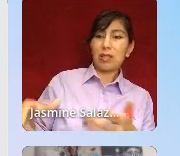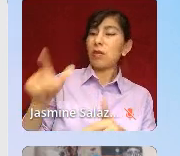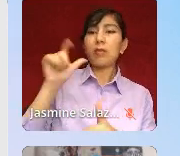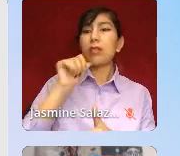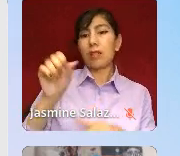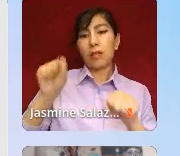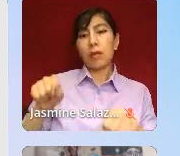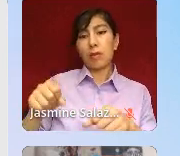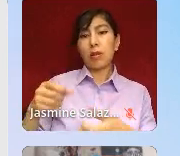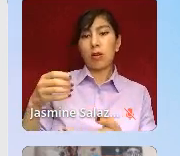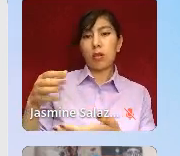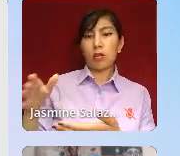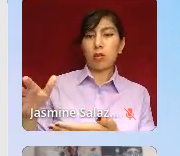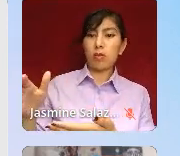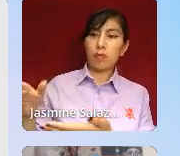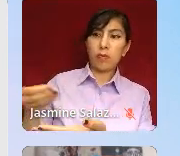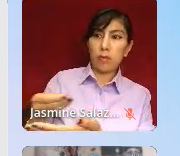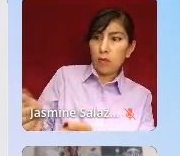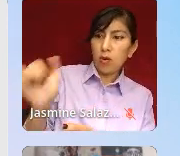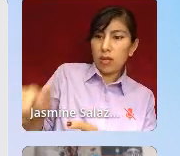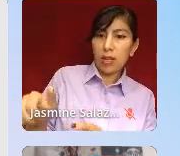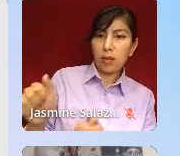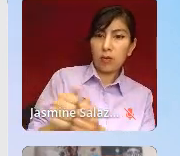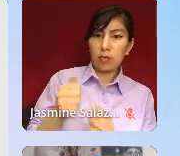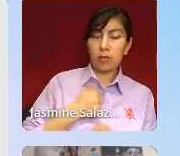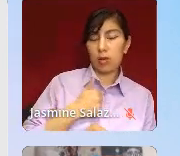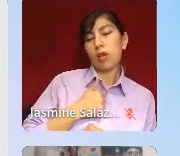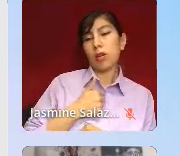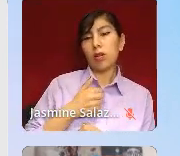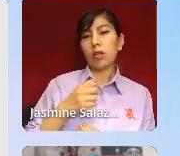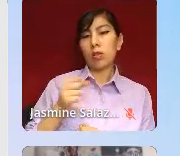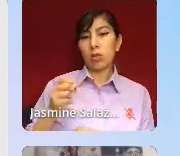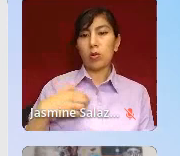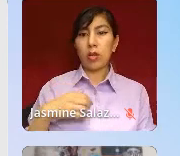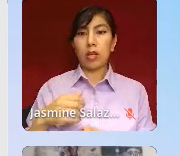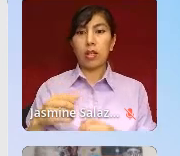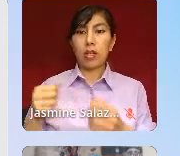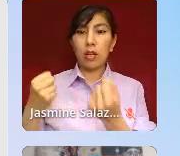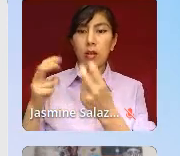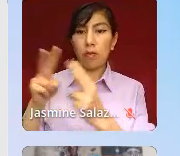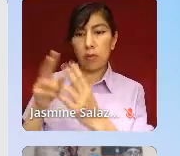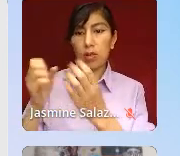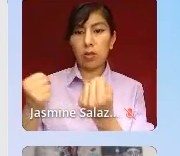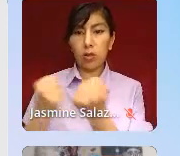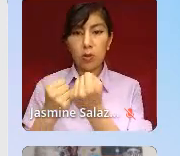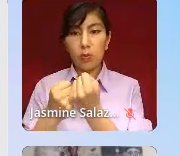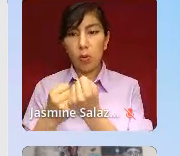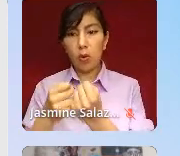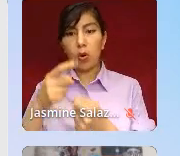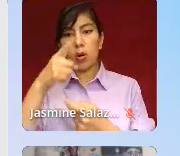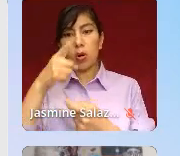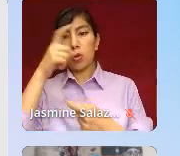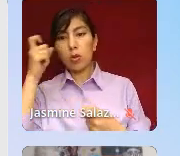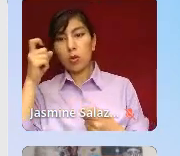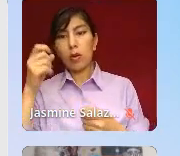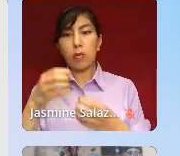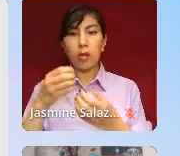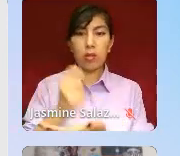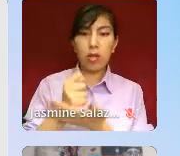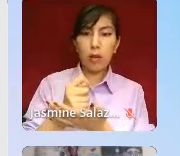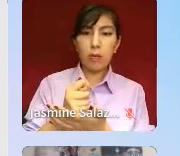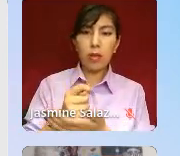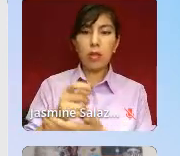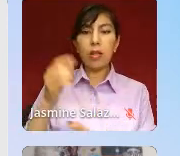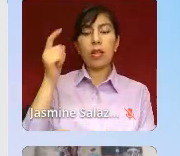I was able to have a combination of peer support with other survivors, trauma-informed therapy, psychoeducation that helped me